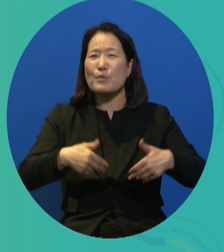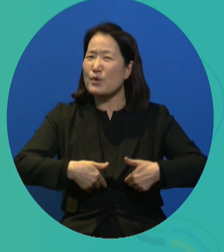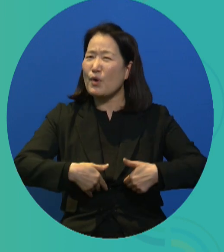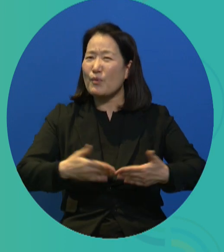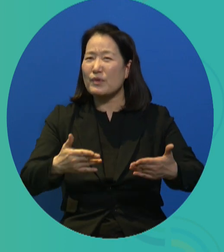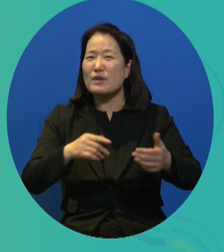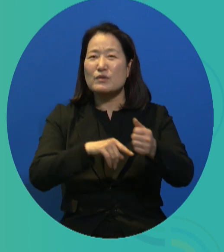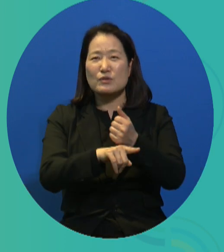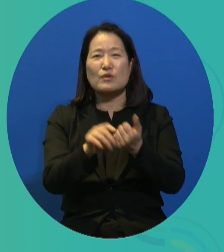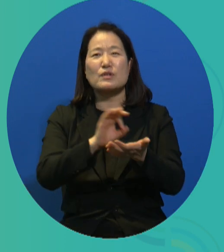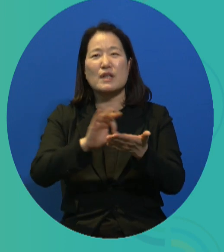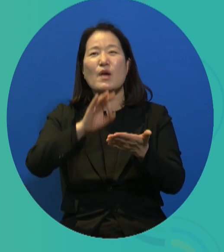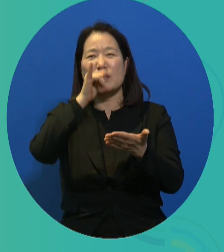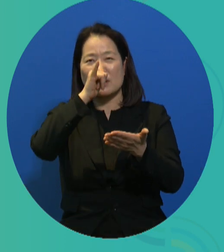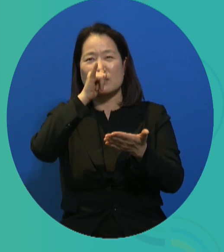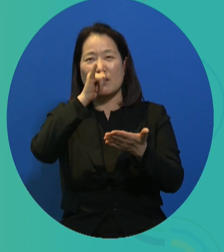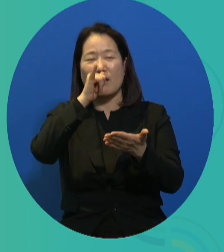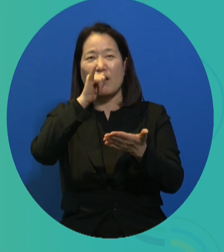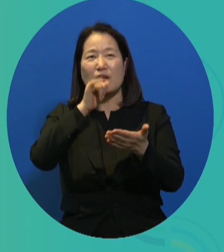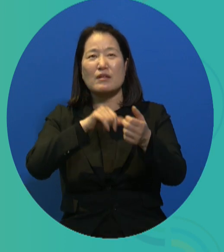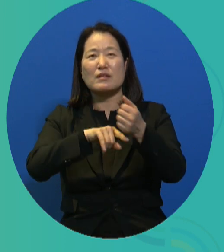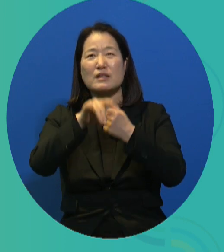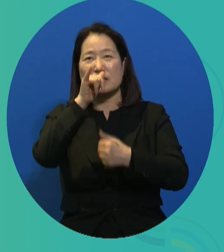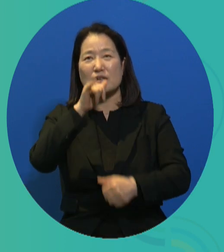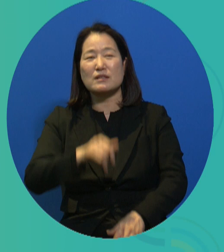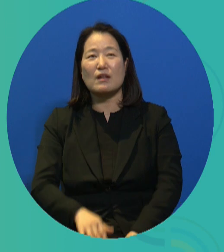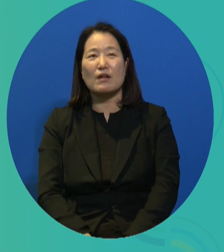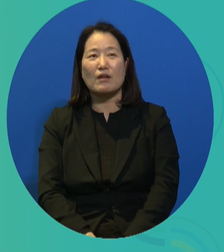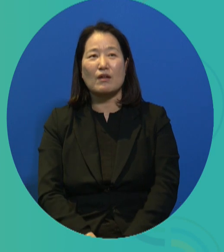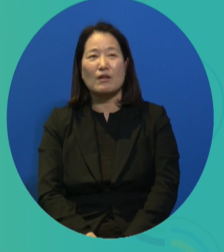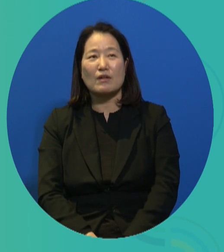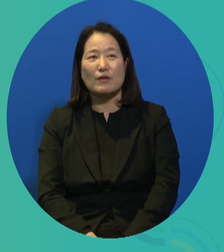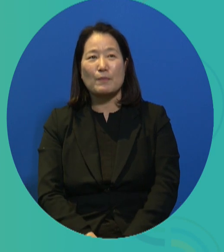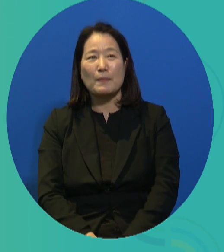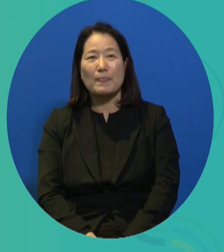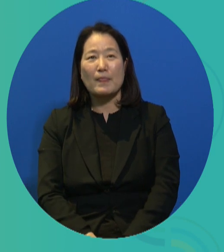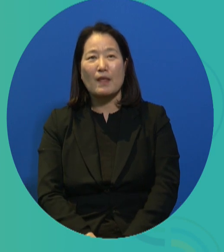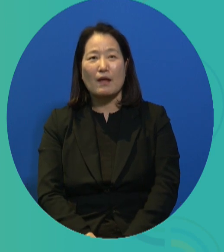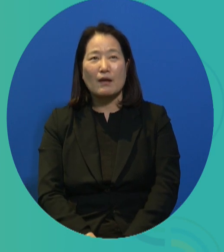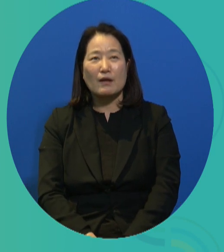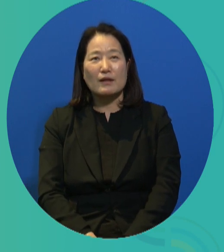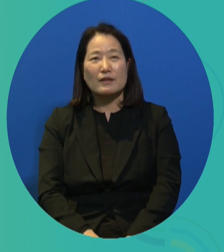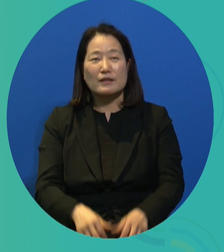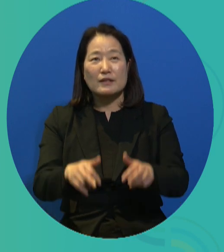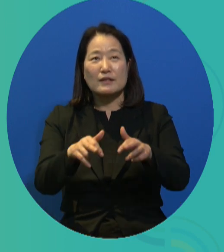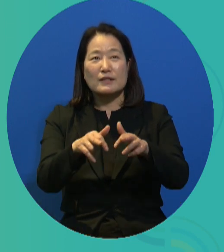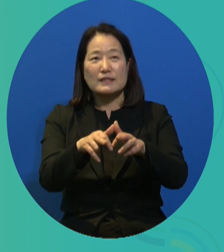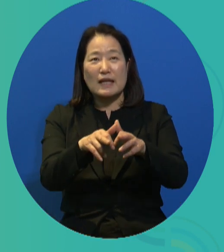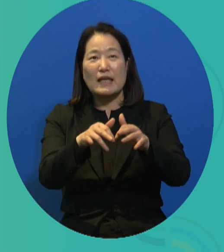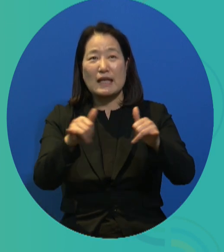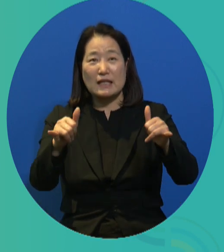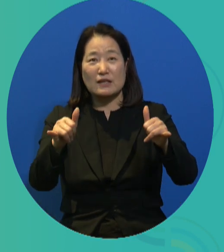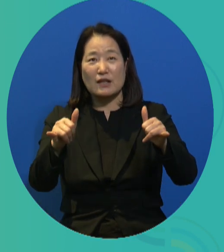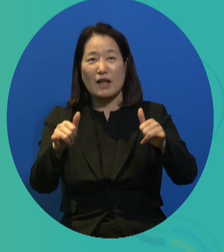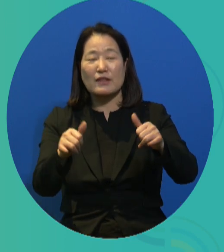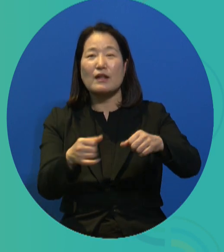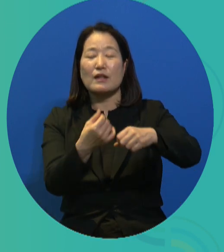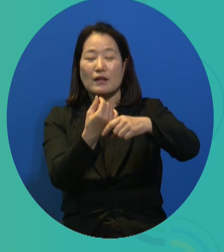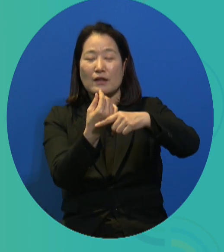disabled or as a class seen as the unnecessary class. For example, last year,